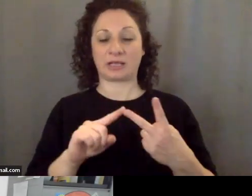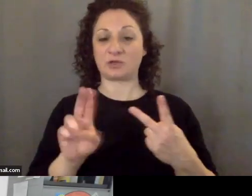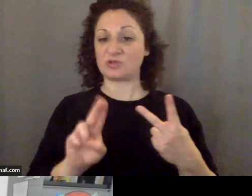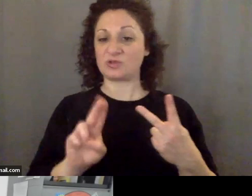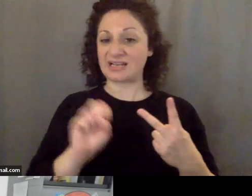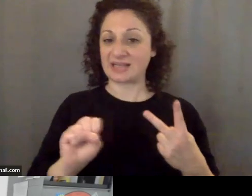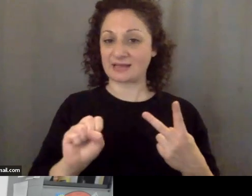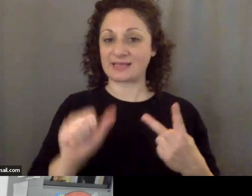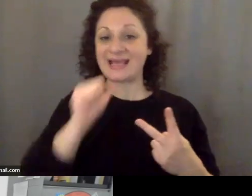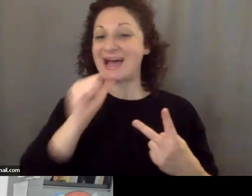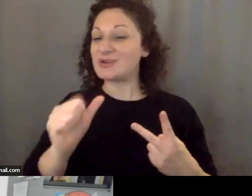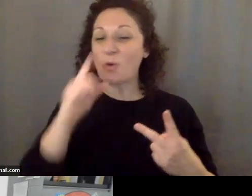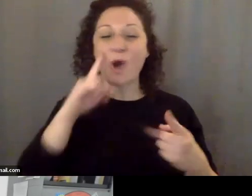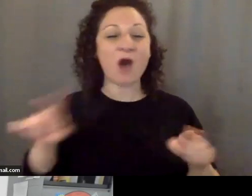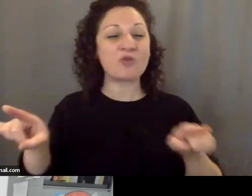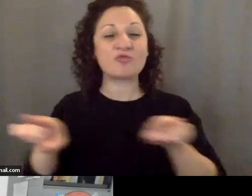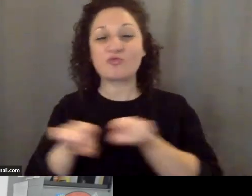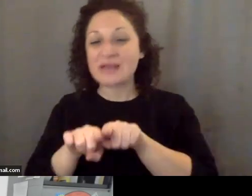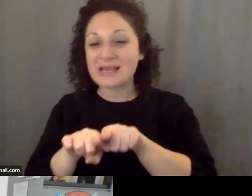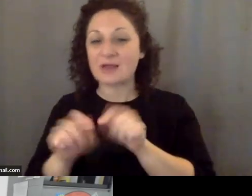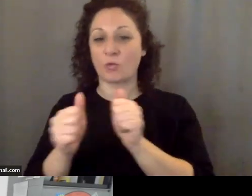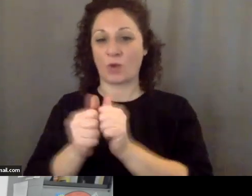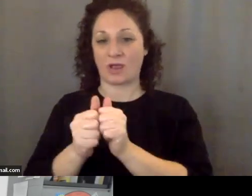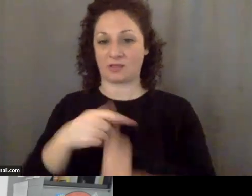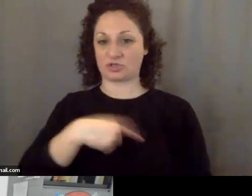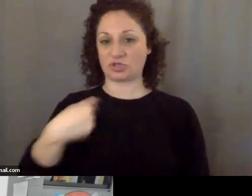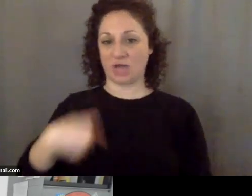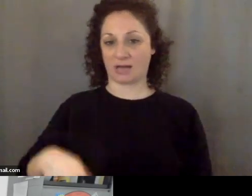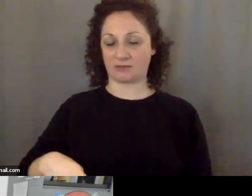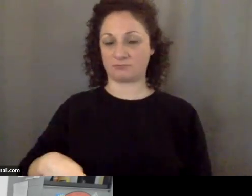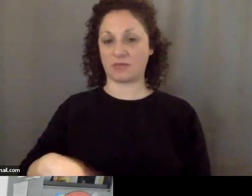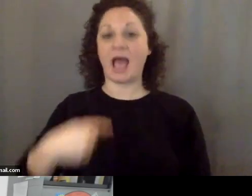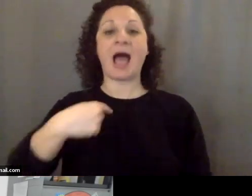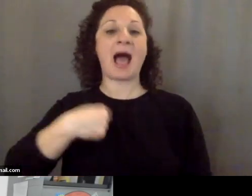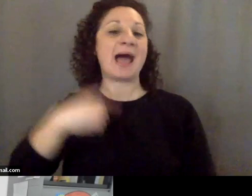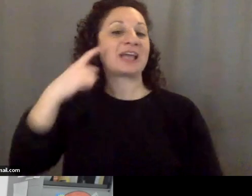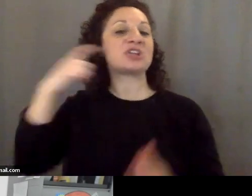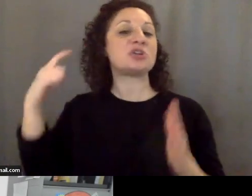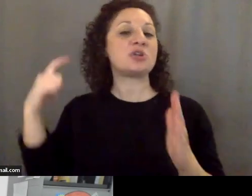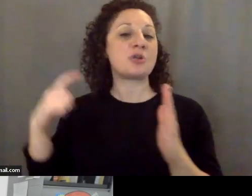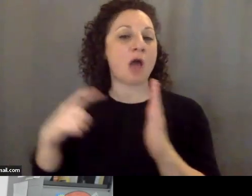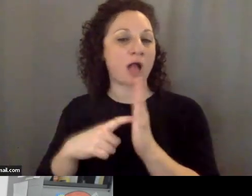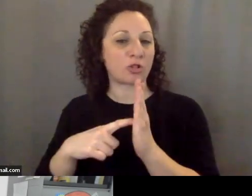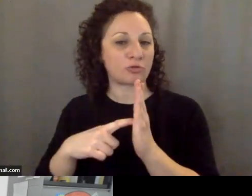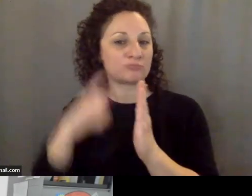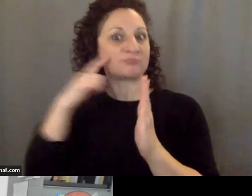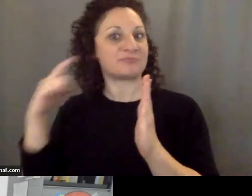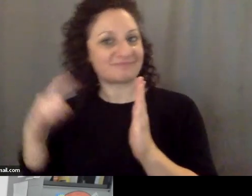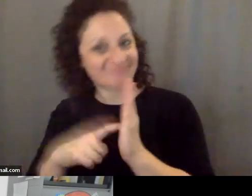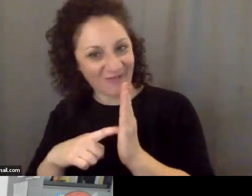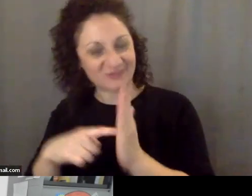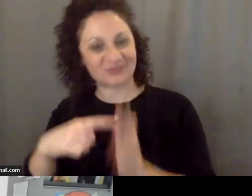agreed with China it said it acknowledged the Chinese position and in diplomatic